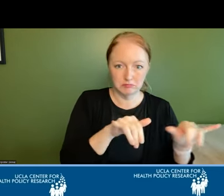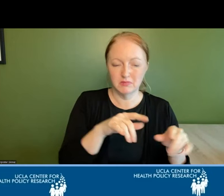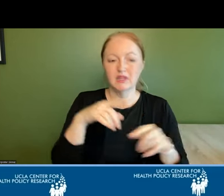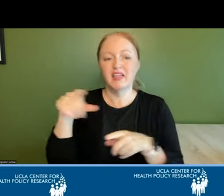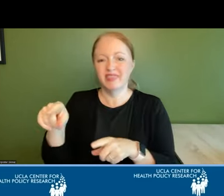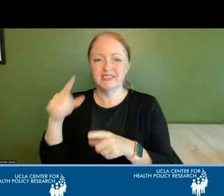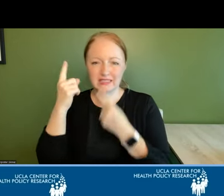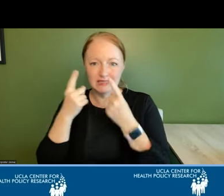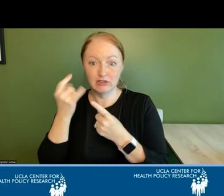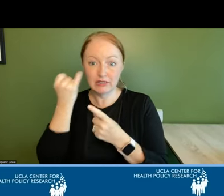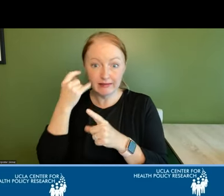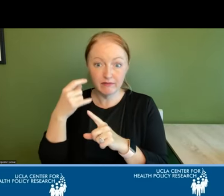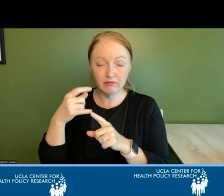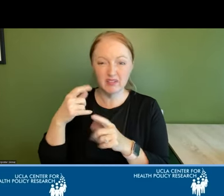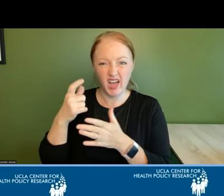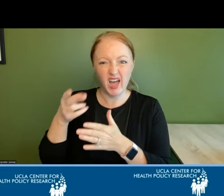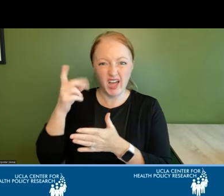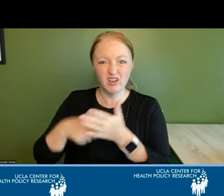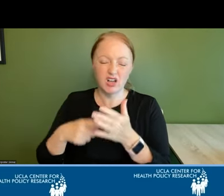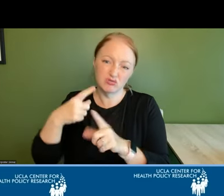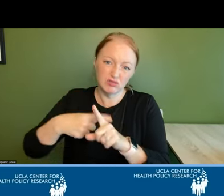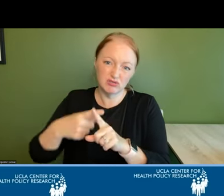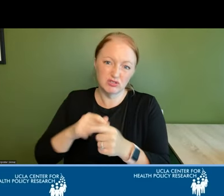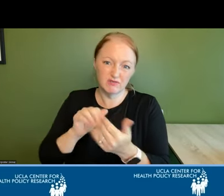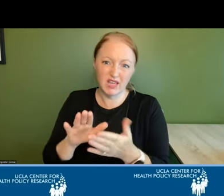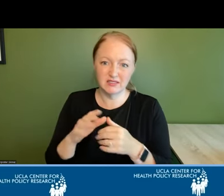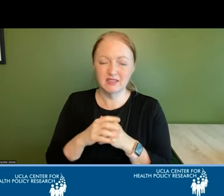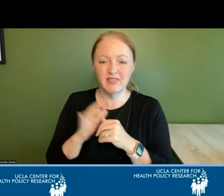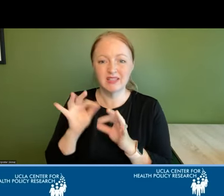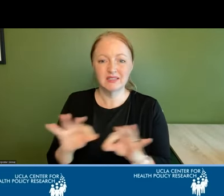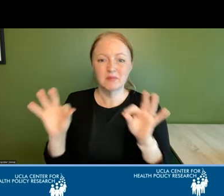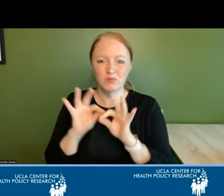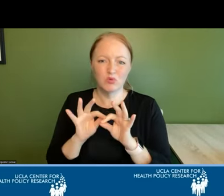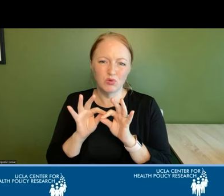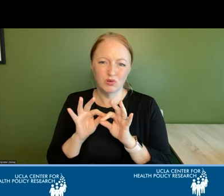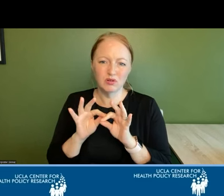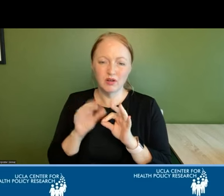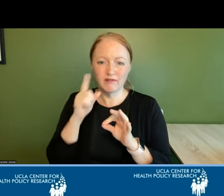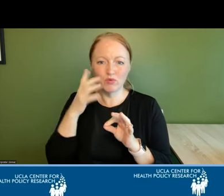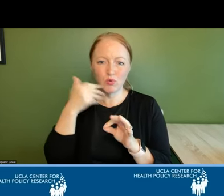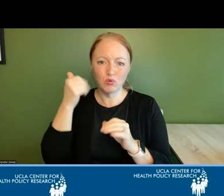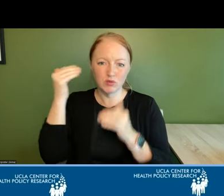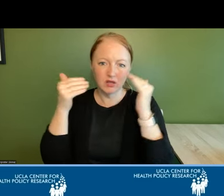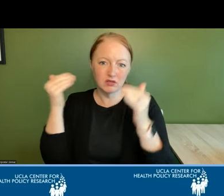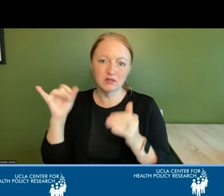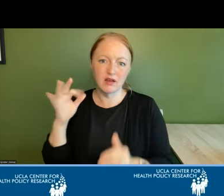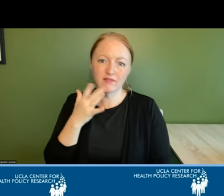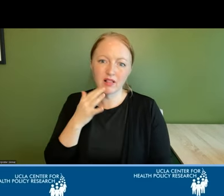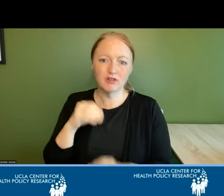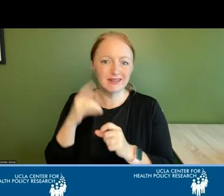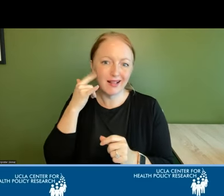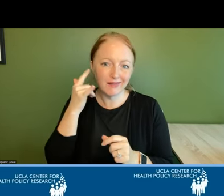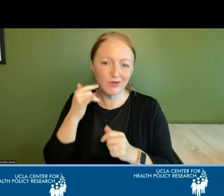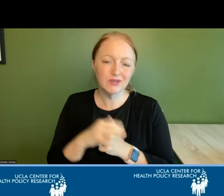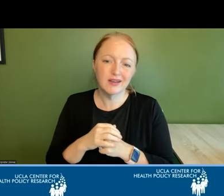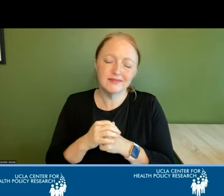takes into consideration the higher costs that renters face which is an important which is important for our older adults of color in california